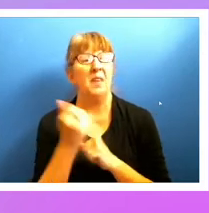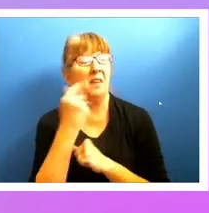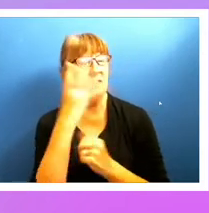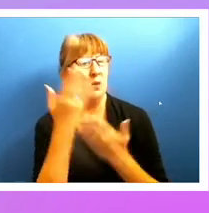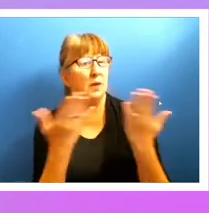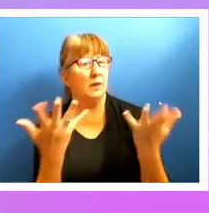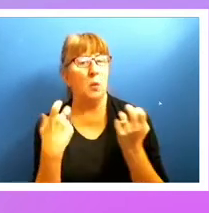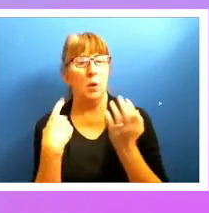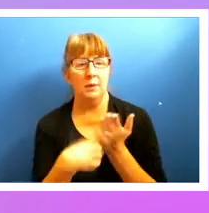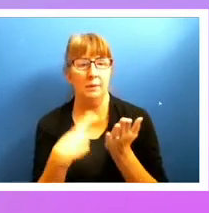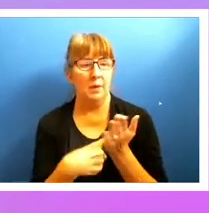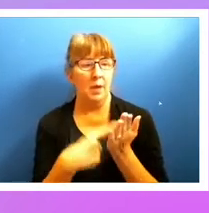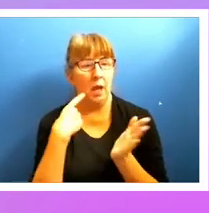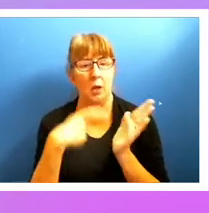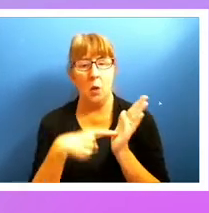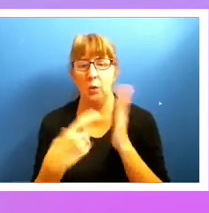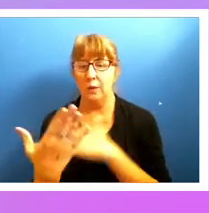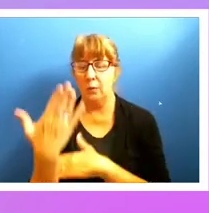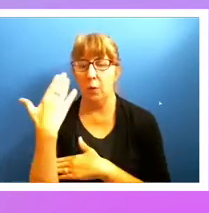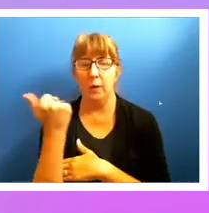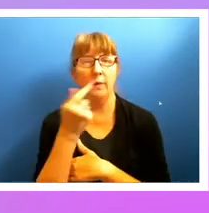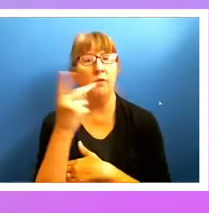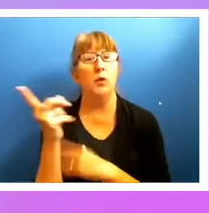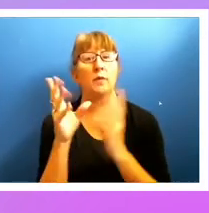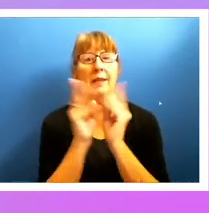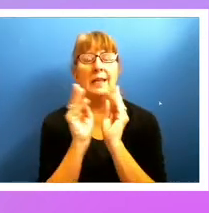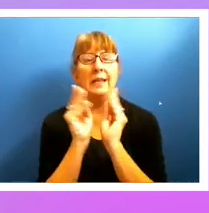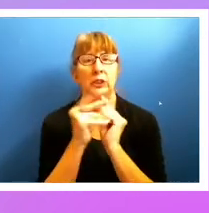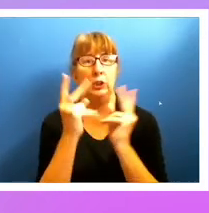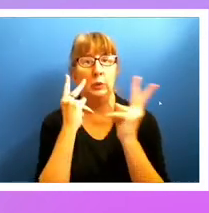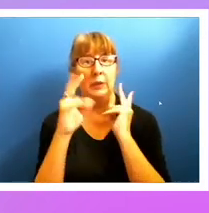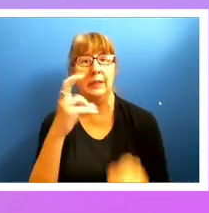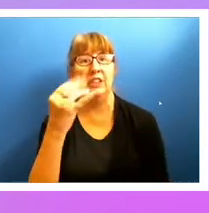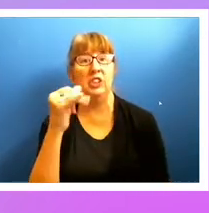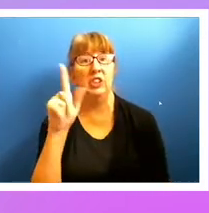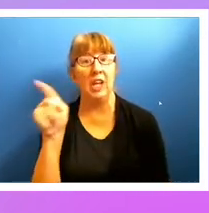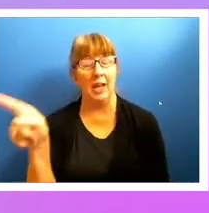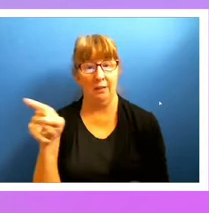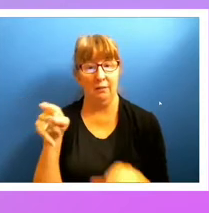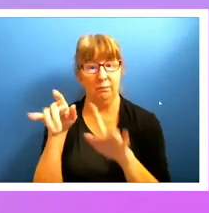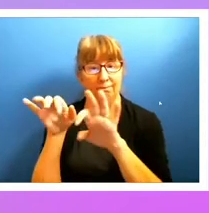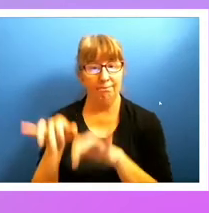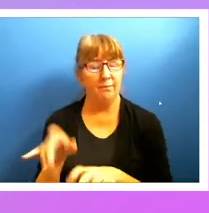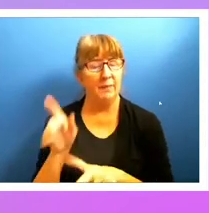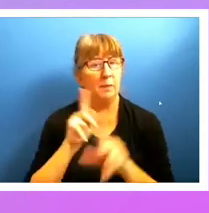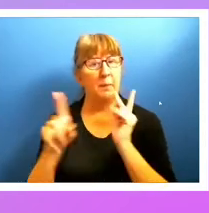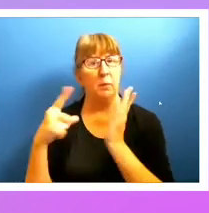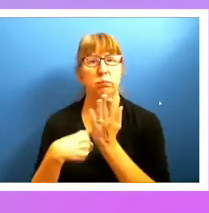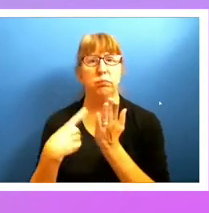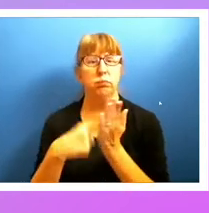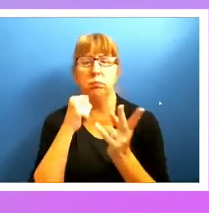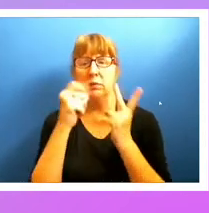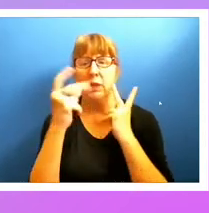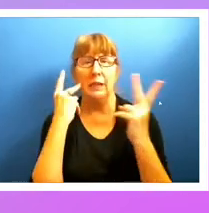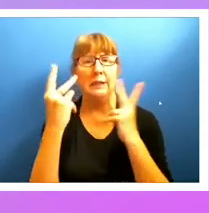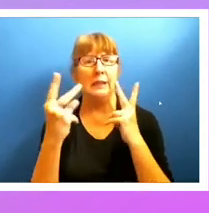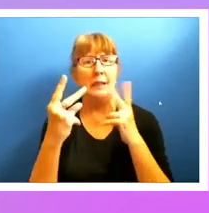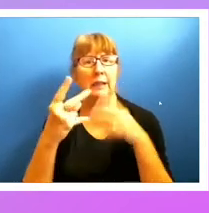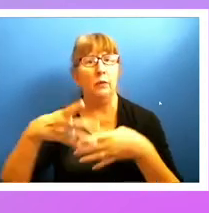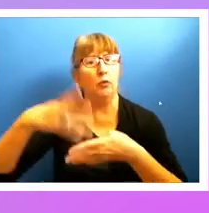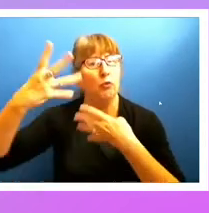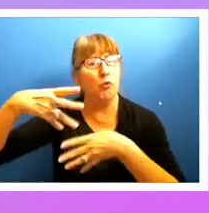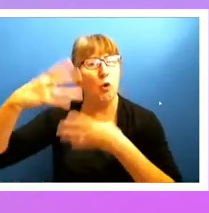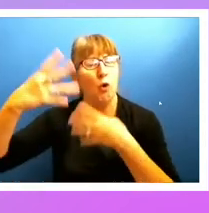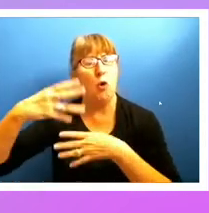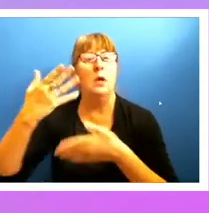this morning in some of the sessions. And so you see the chat you had there. Some people were talking about not seeing it scroll. So you might want to